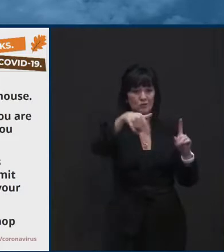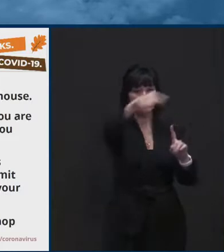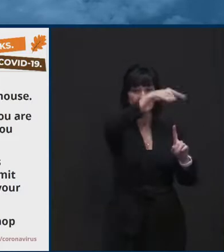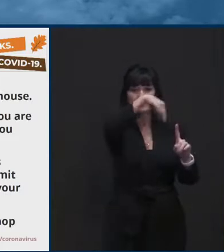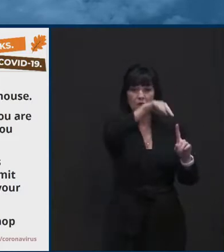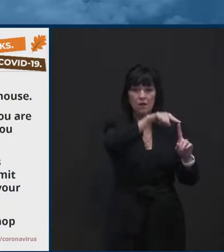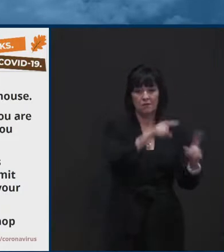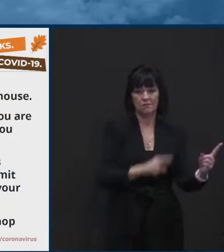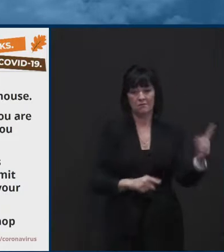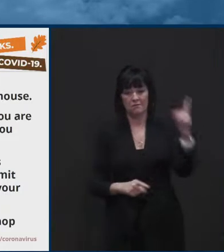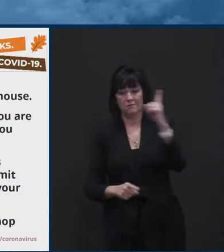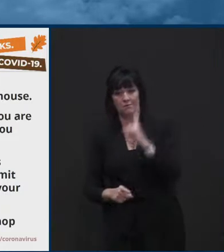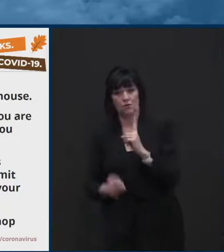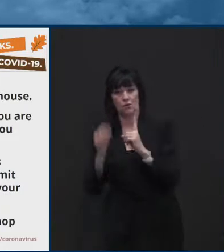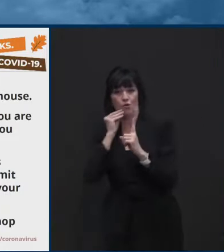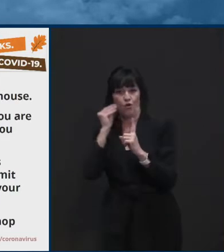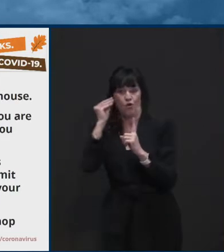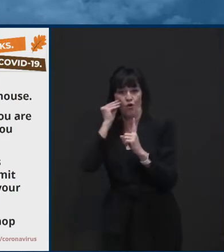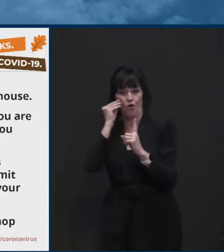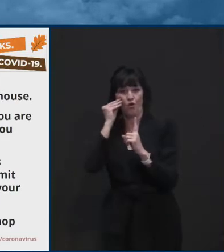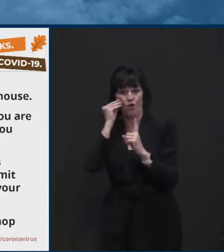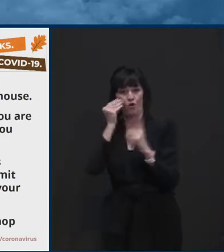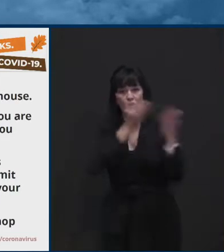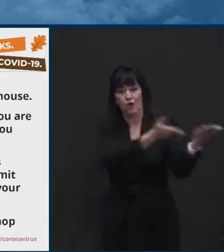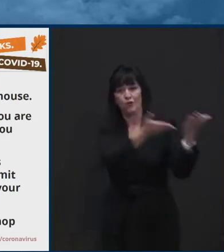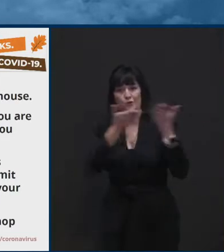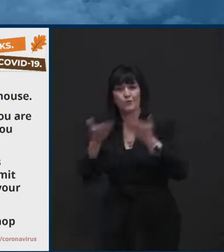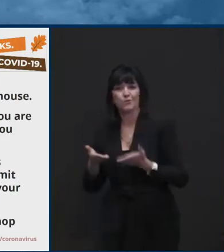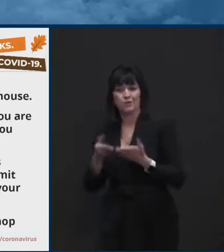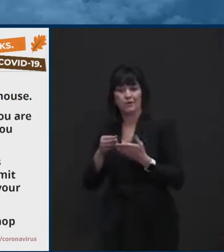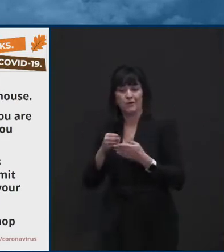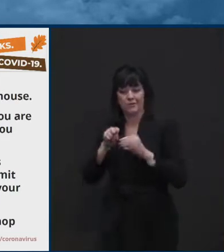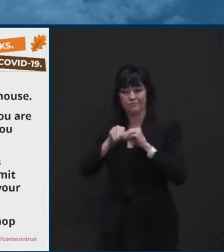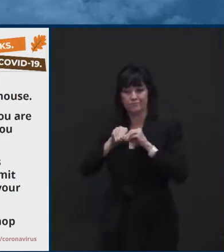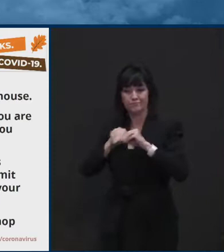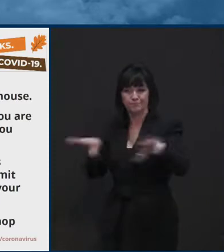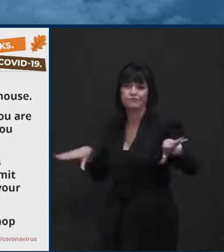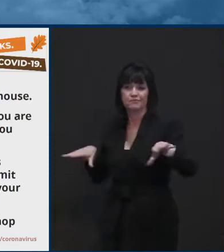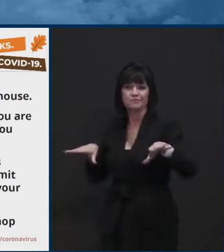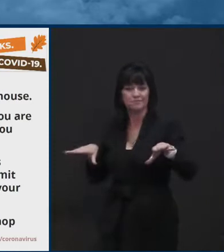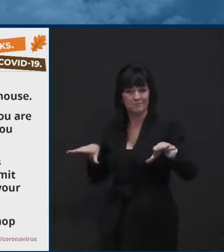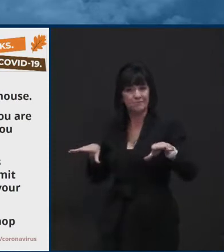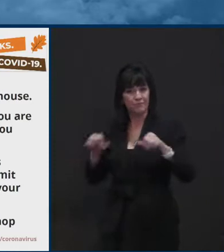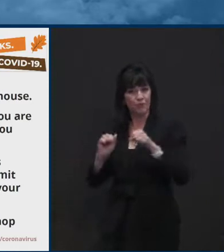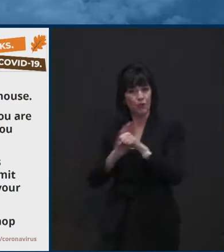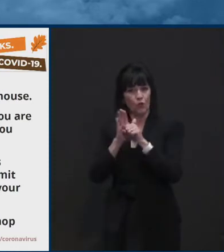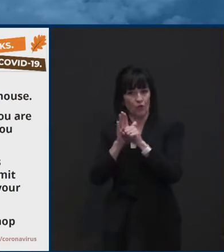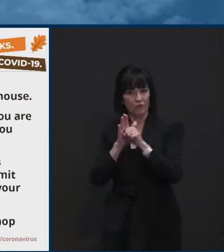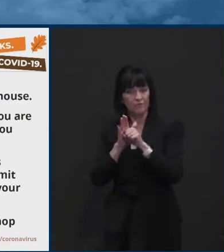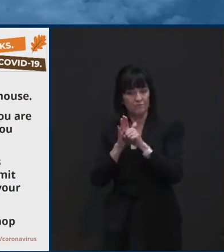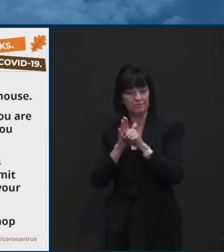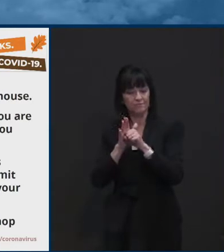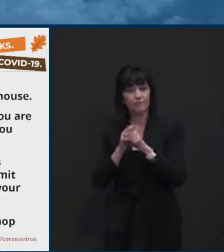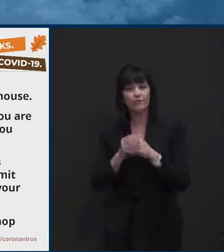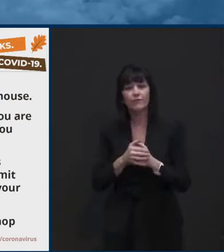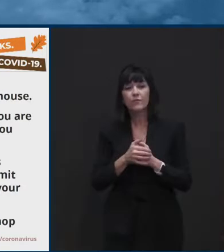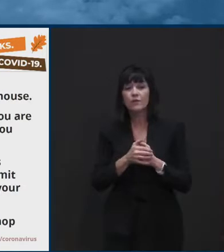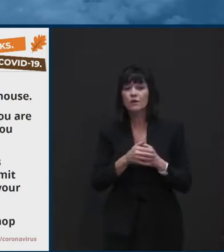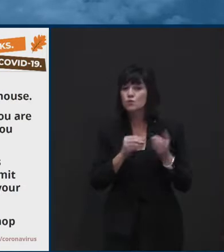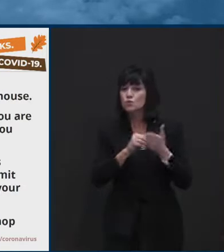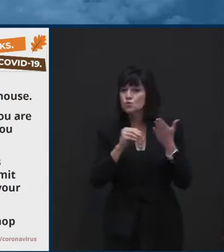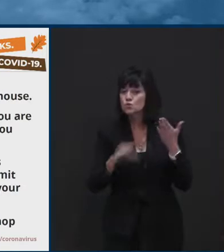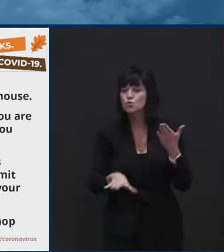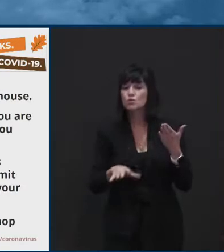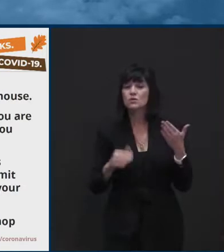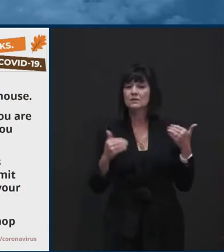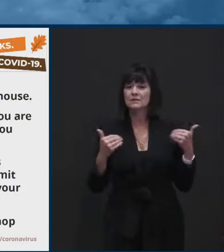that our colleges here in our state and regionally are making is that, um, students and young